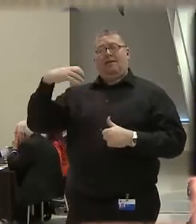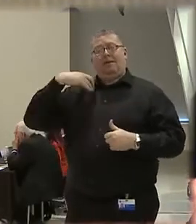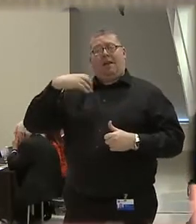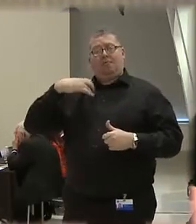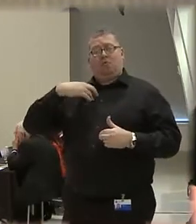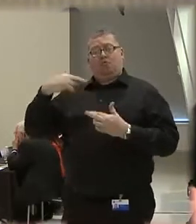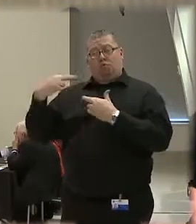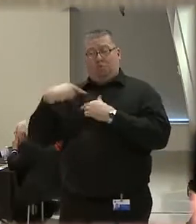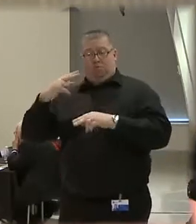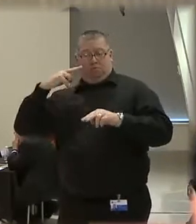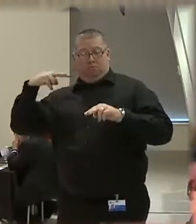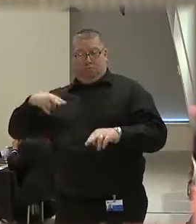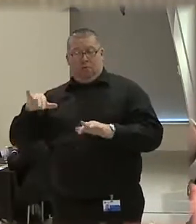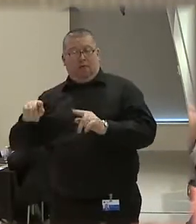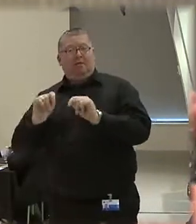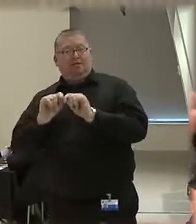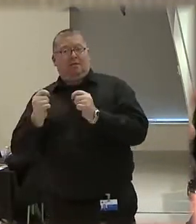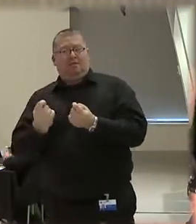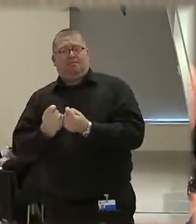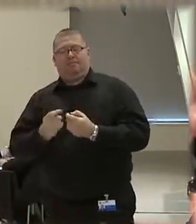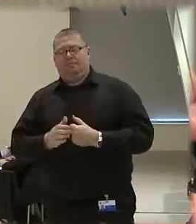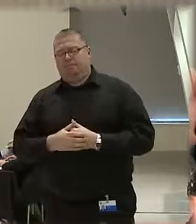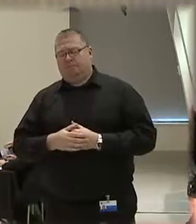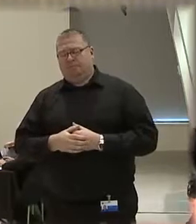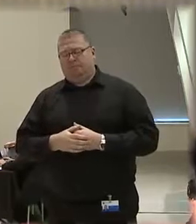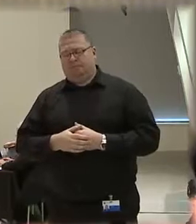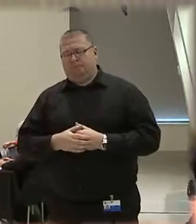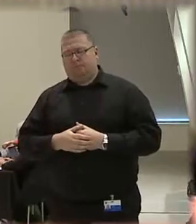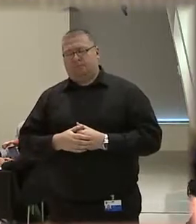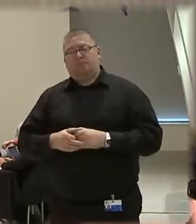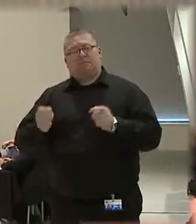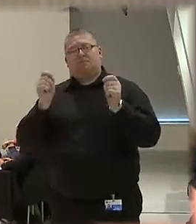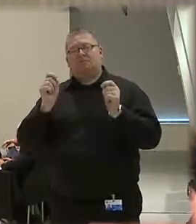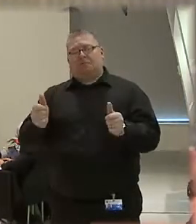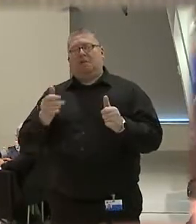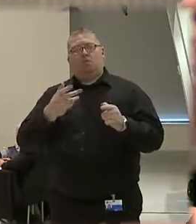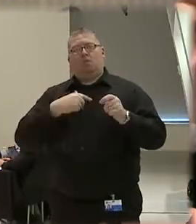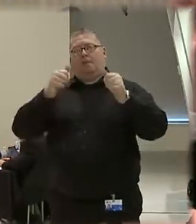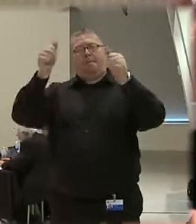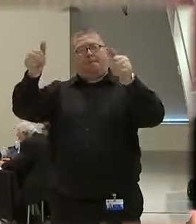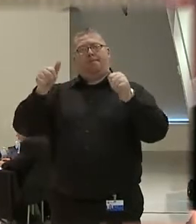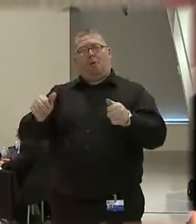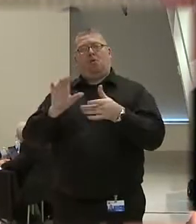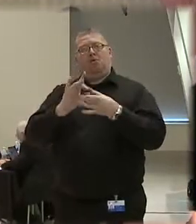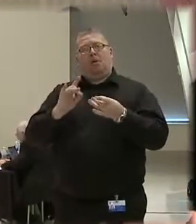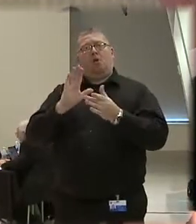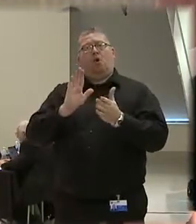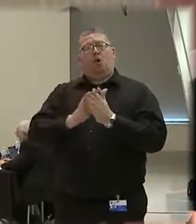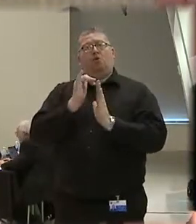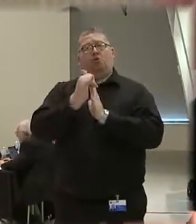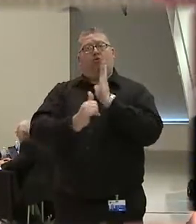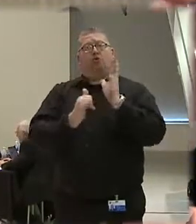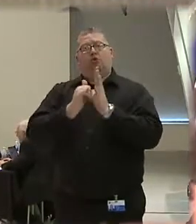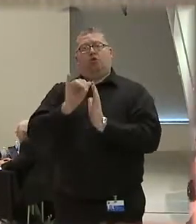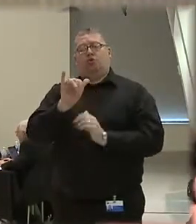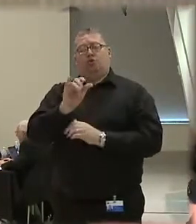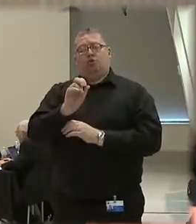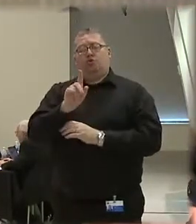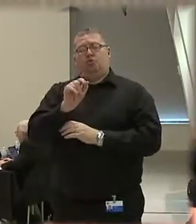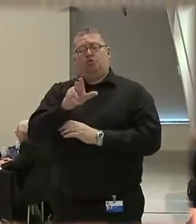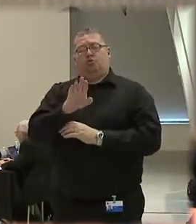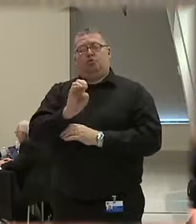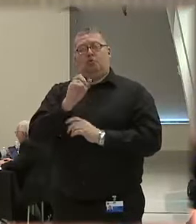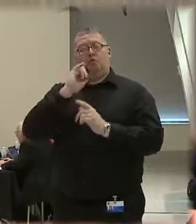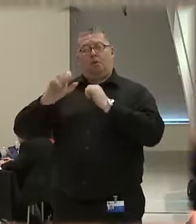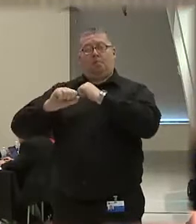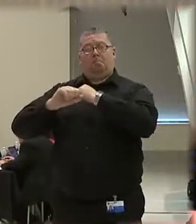fit team conducts a media statement, which is immediately posted on YouTube. Following the media statement, the captain participates in a